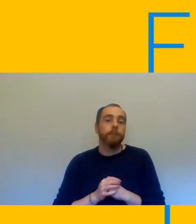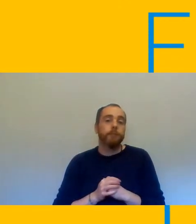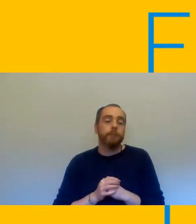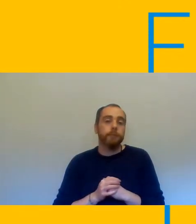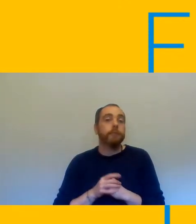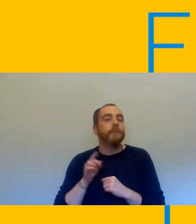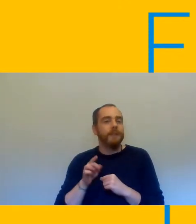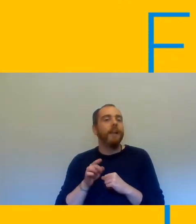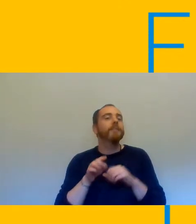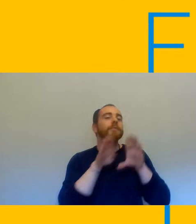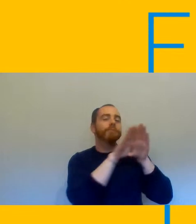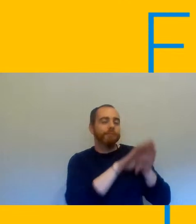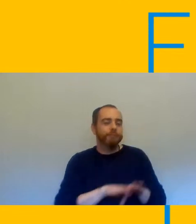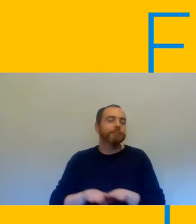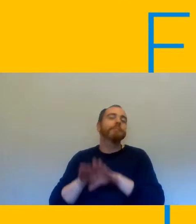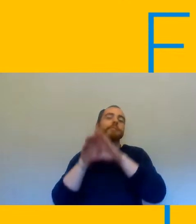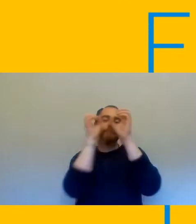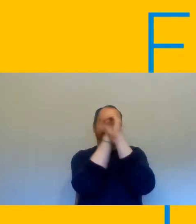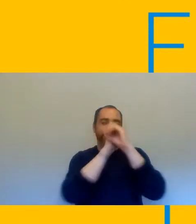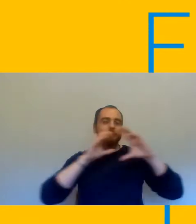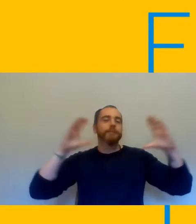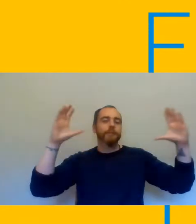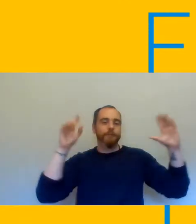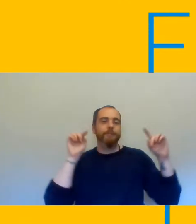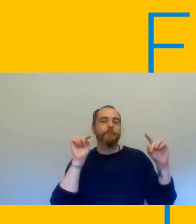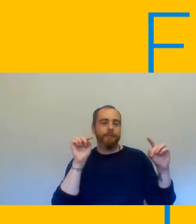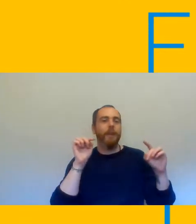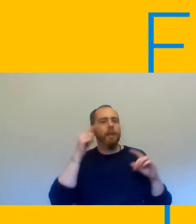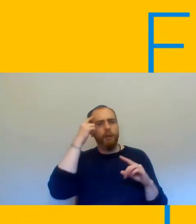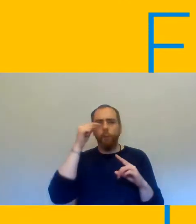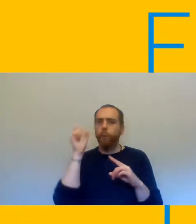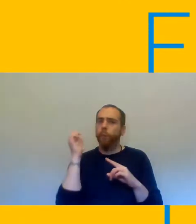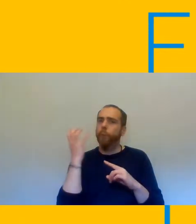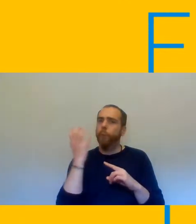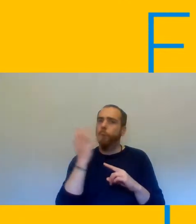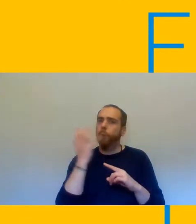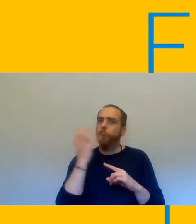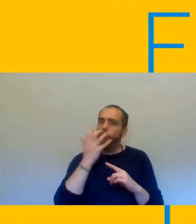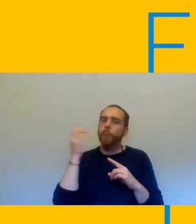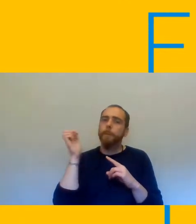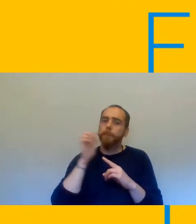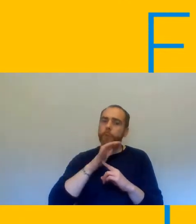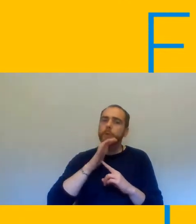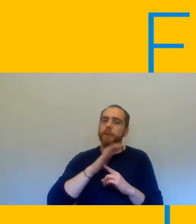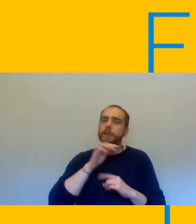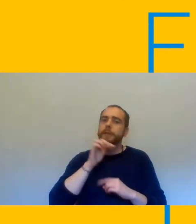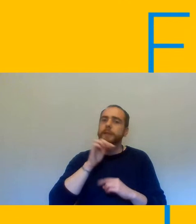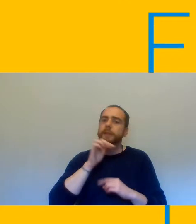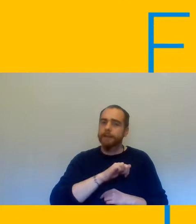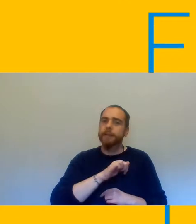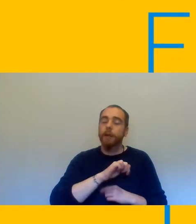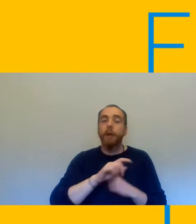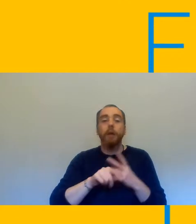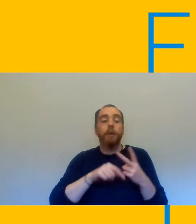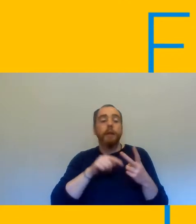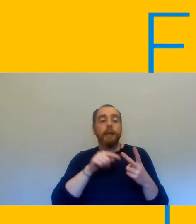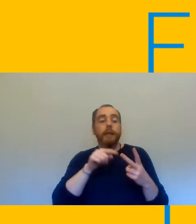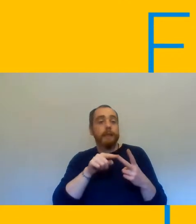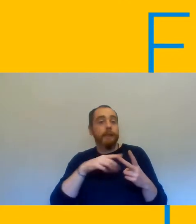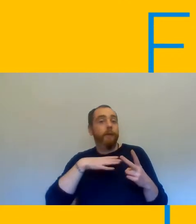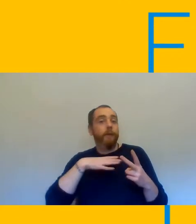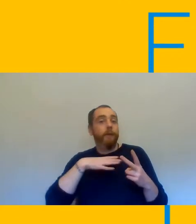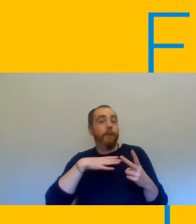generic picture which i think is really important another thing that i want to mention which is also very important is